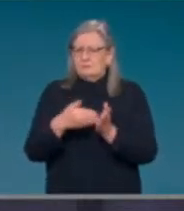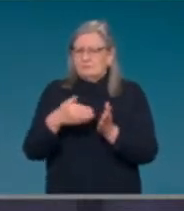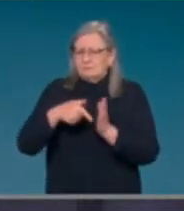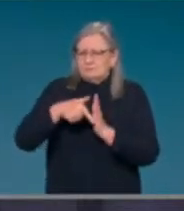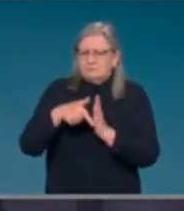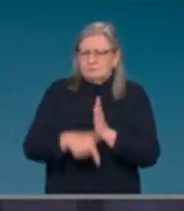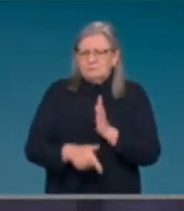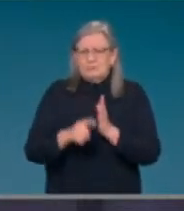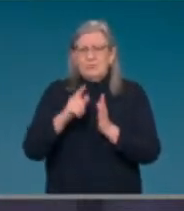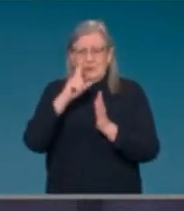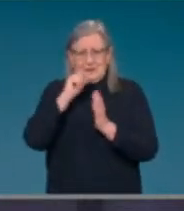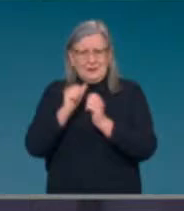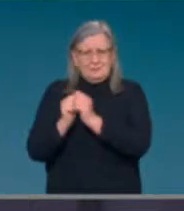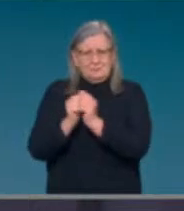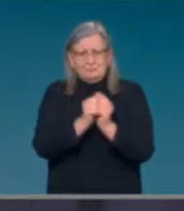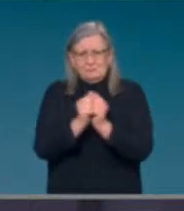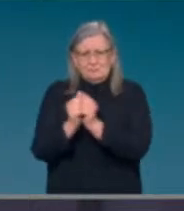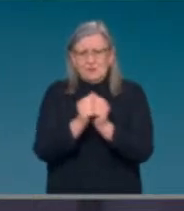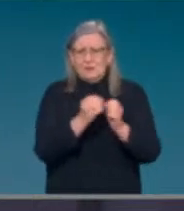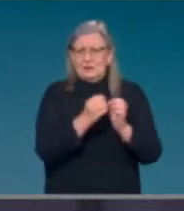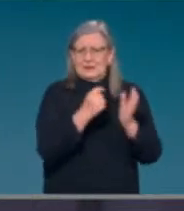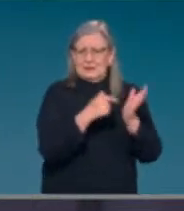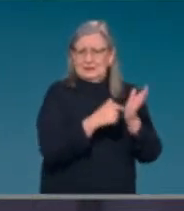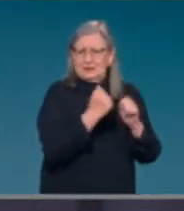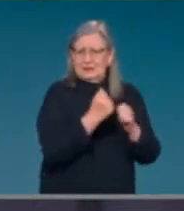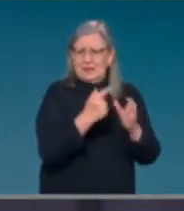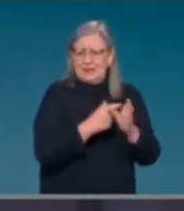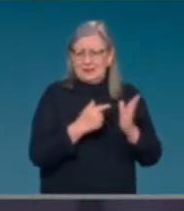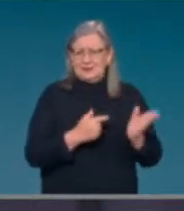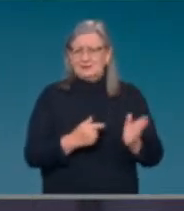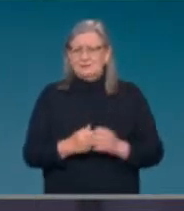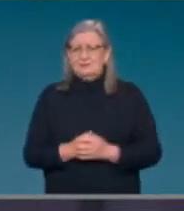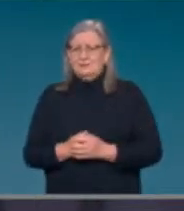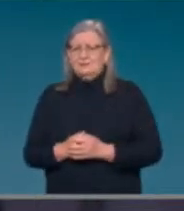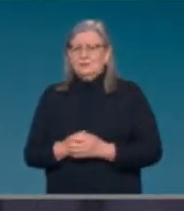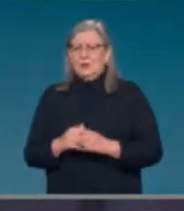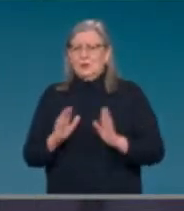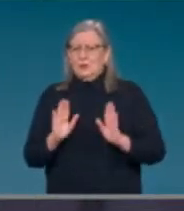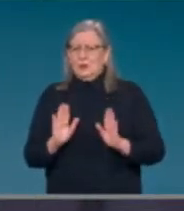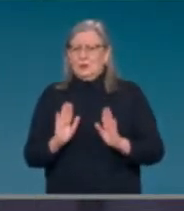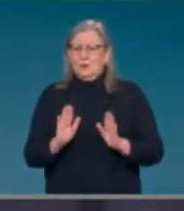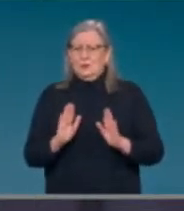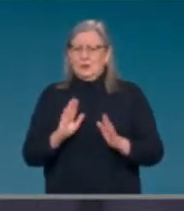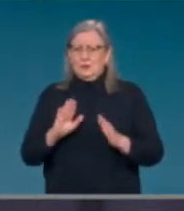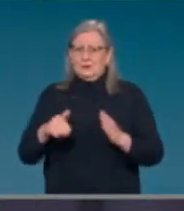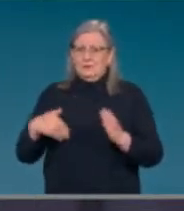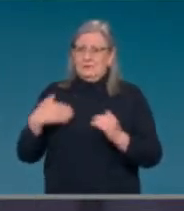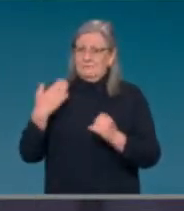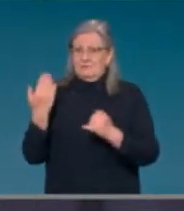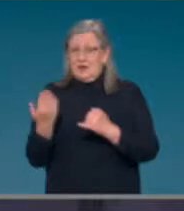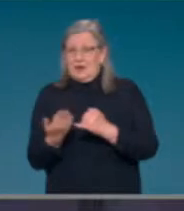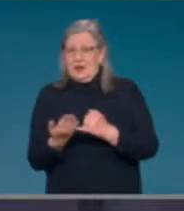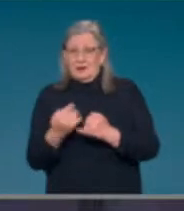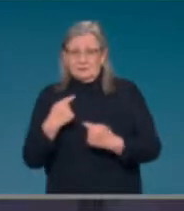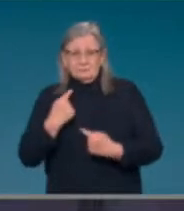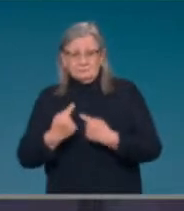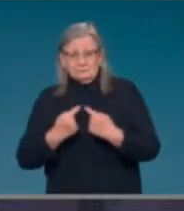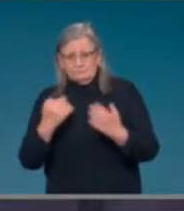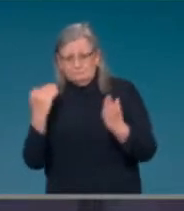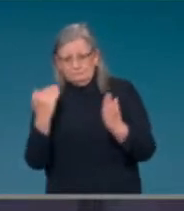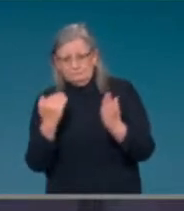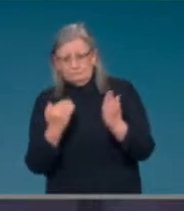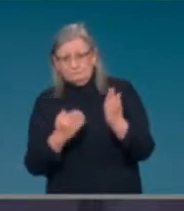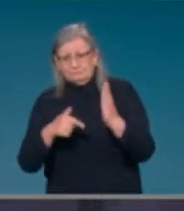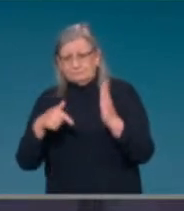TGA, but subject to that ATAGI final advice, we intend to commence the general